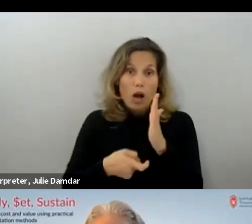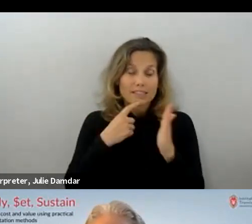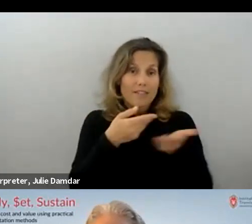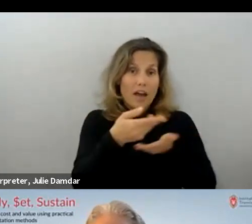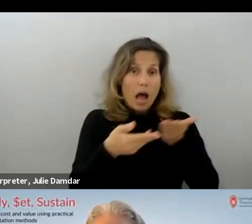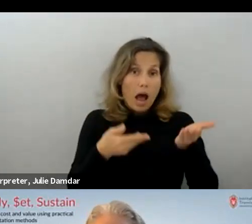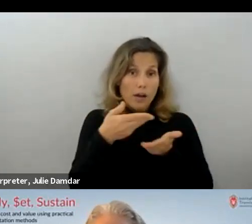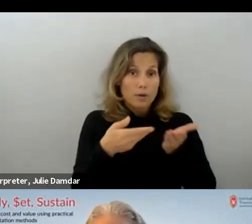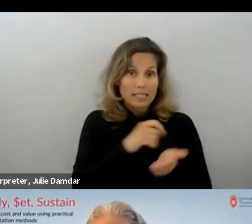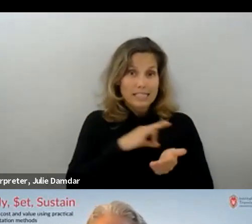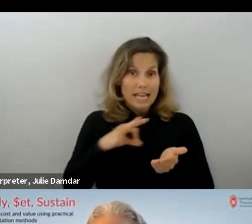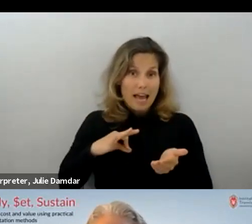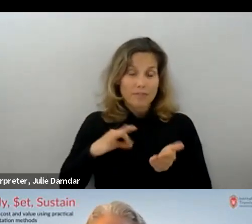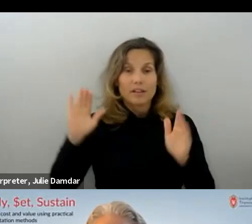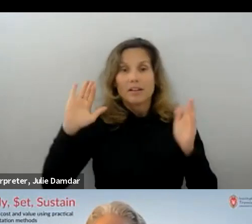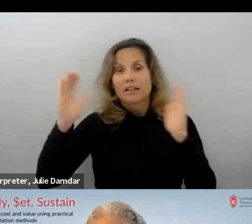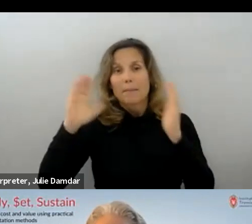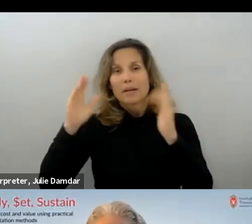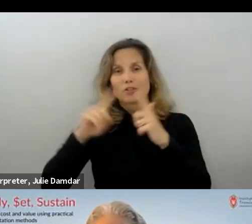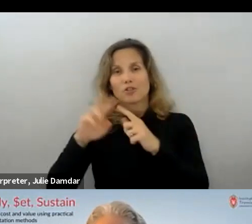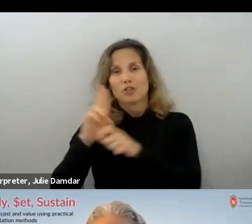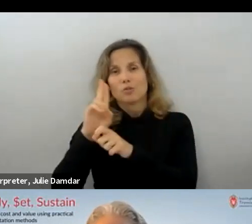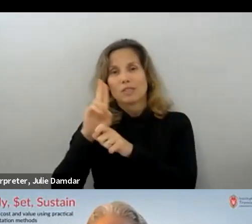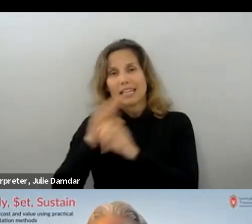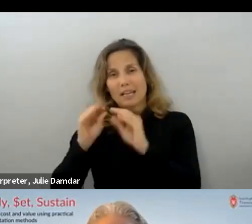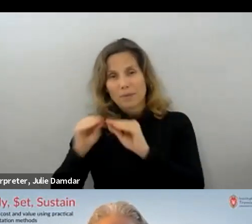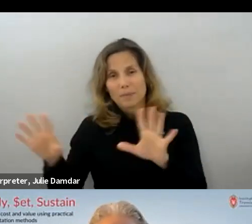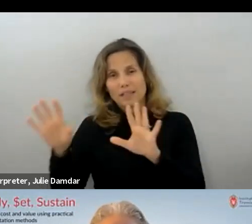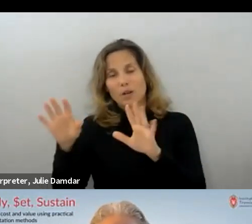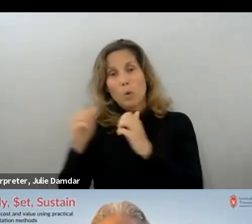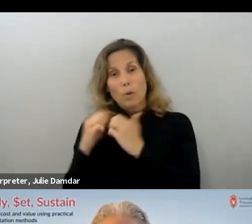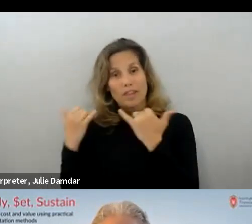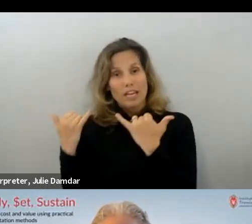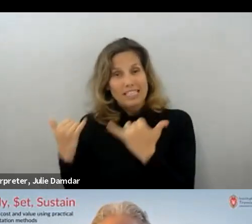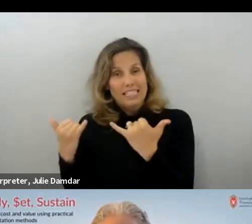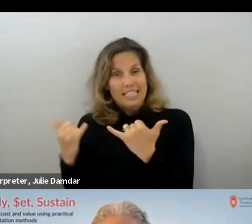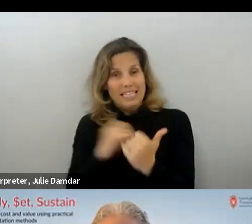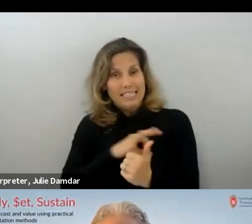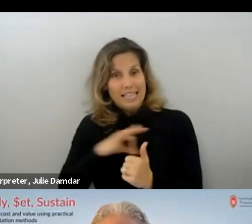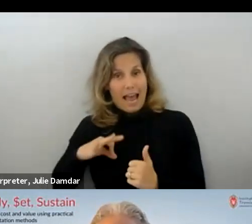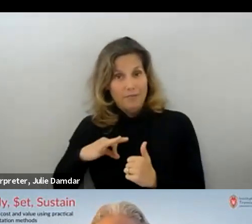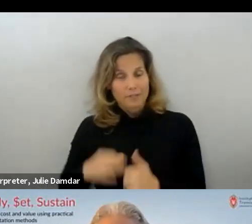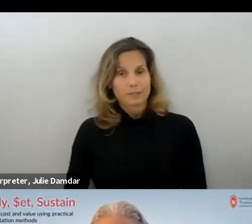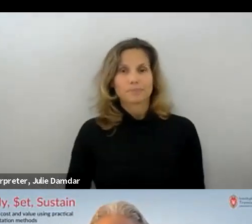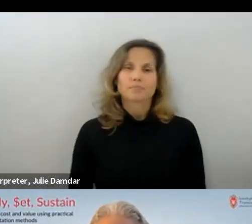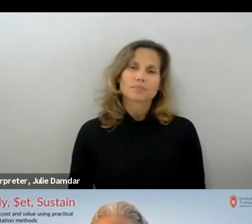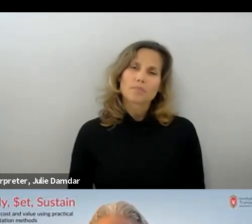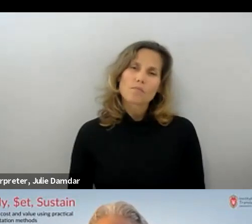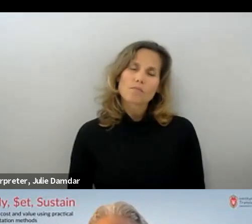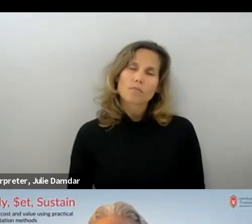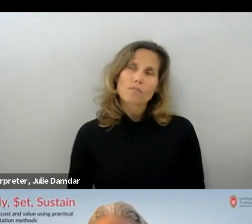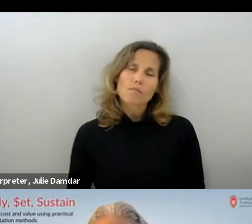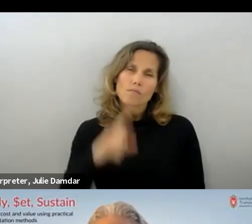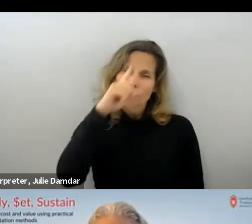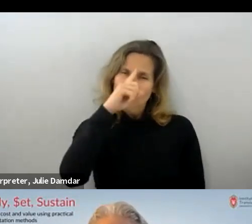operationalizing, implementing strategies using existing personnel. And I'm thinking also about